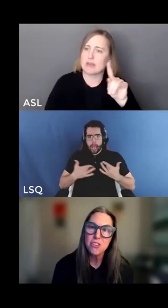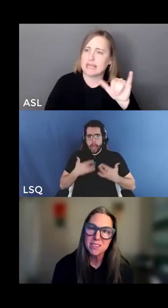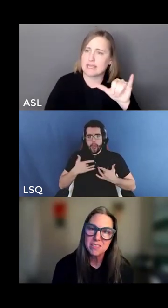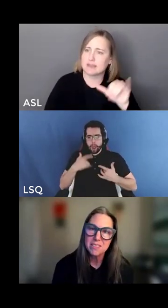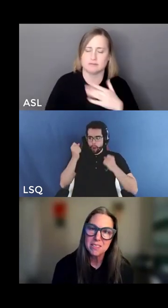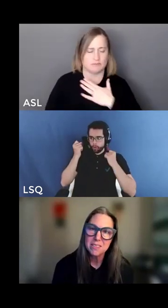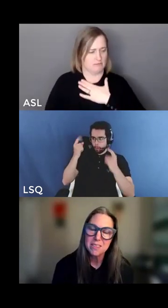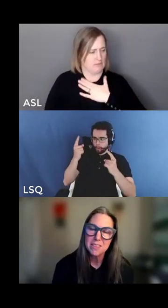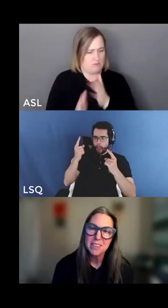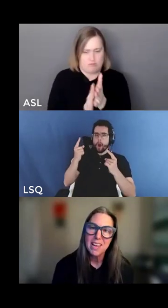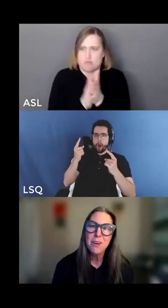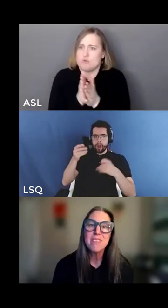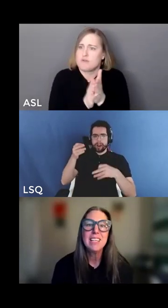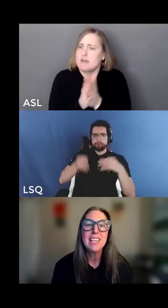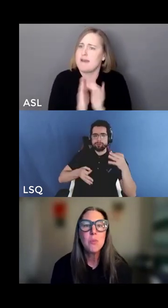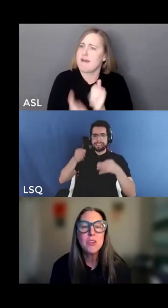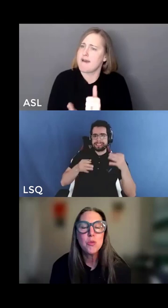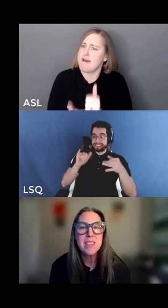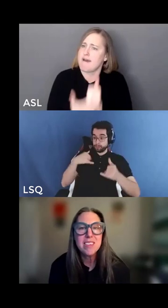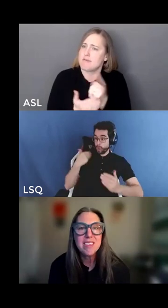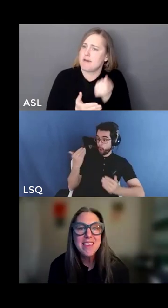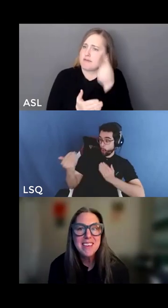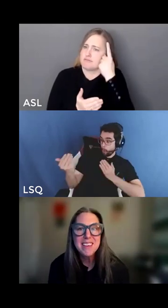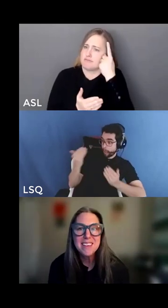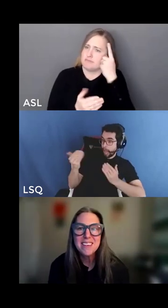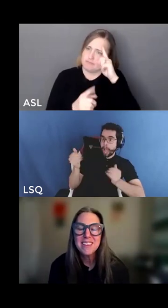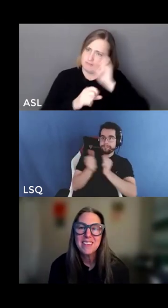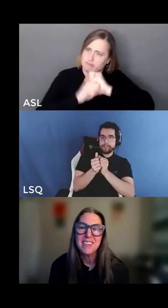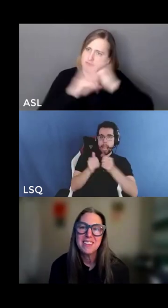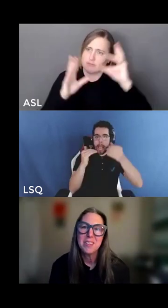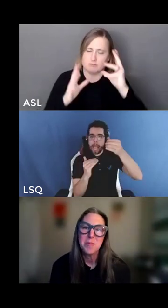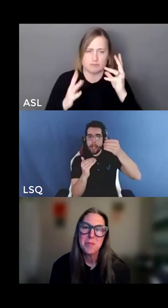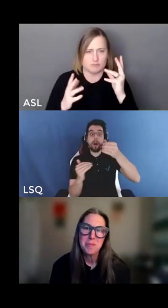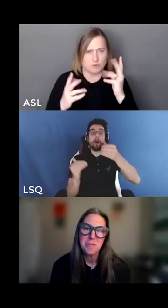motivation how does it allow me to be seen